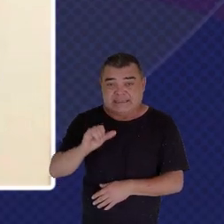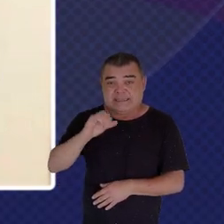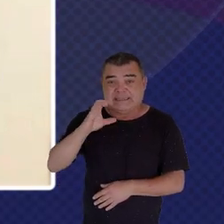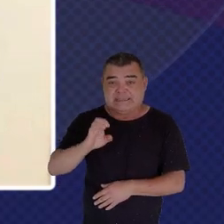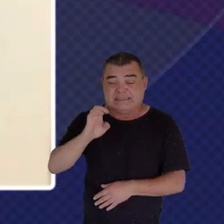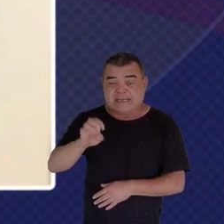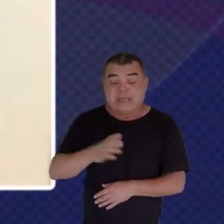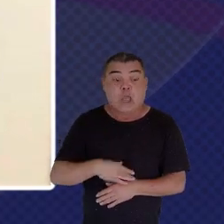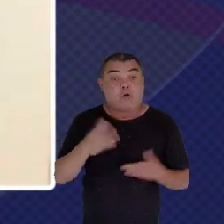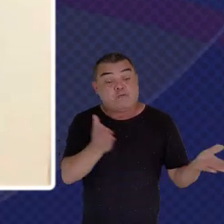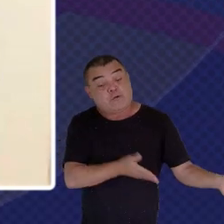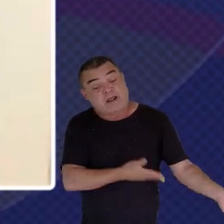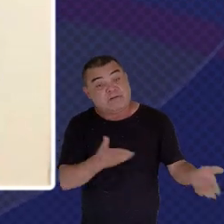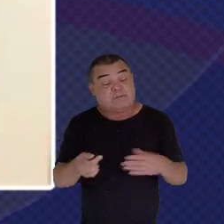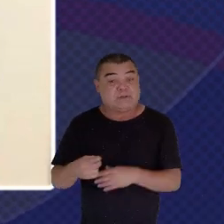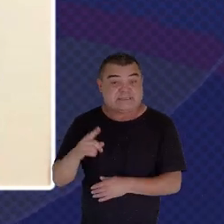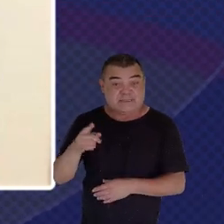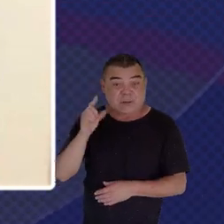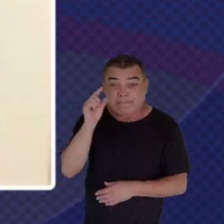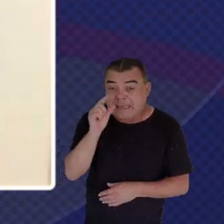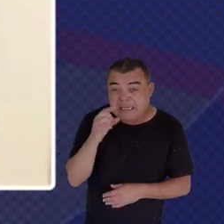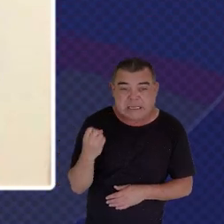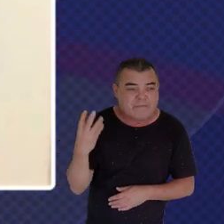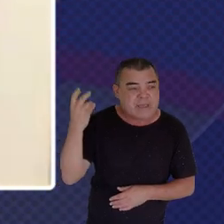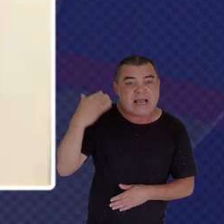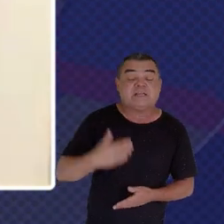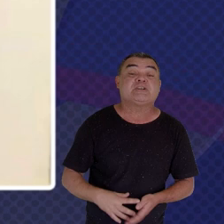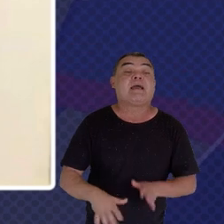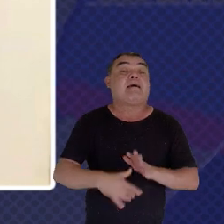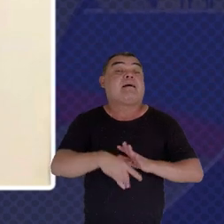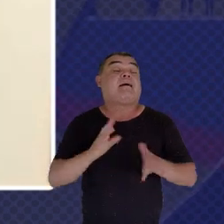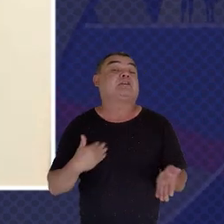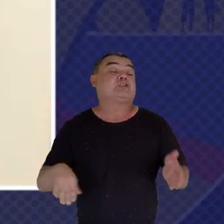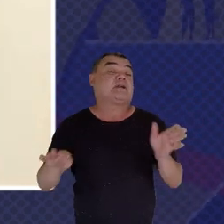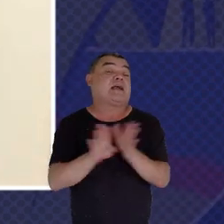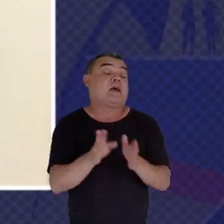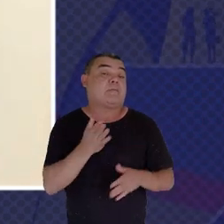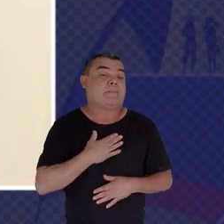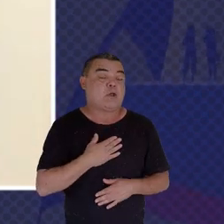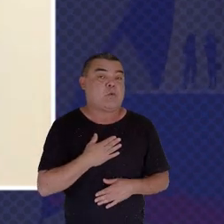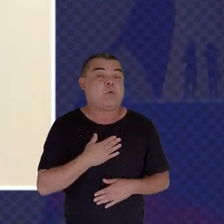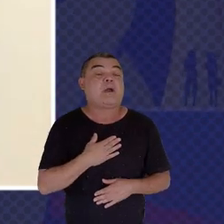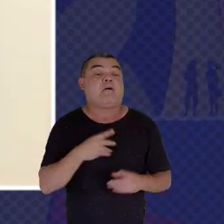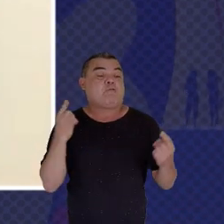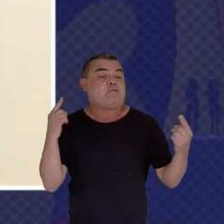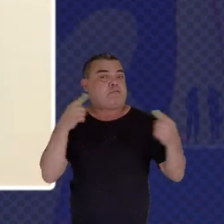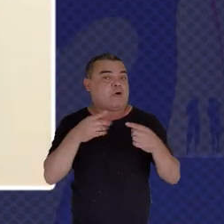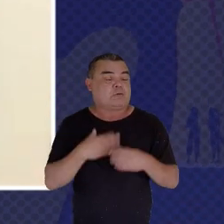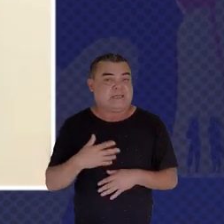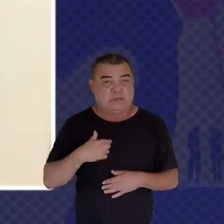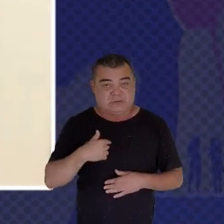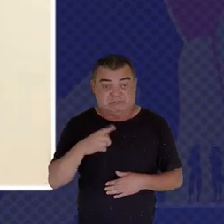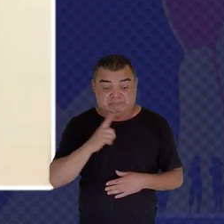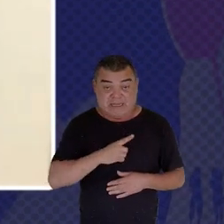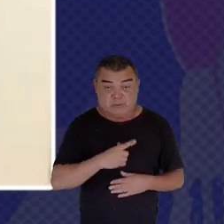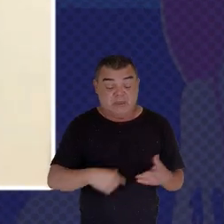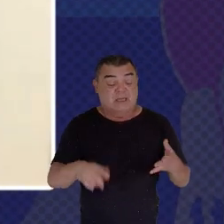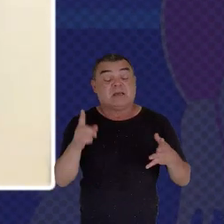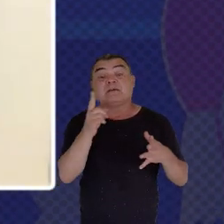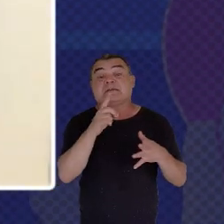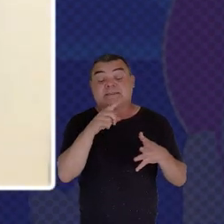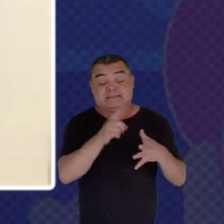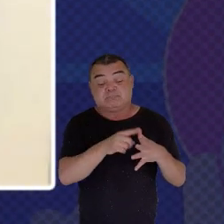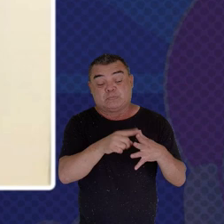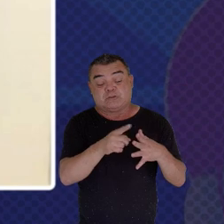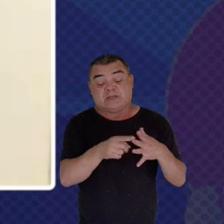You know Coming to My Different Points And I Have five Points That I'd Like to Make And